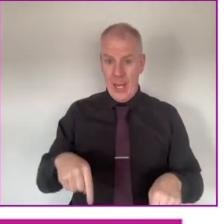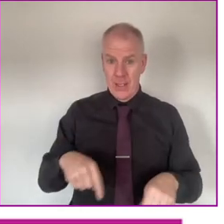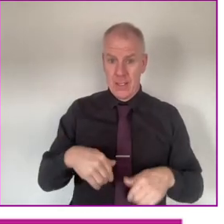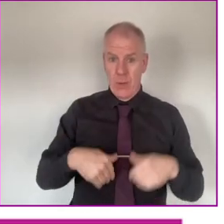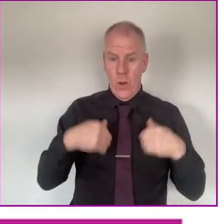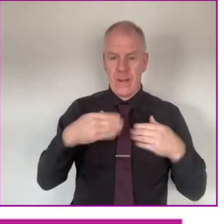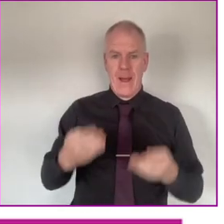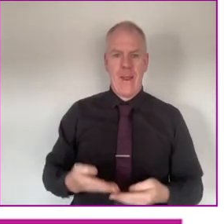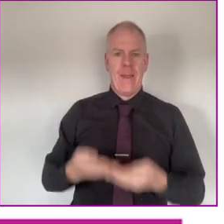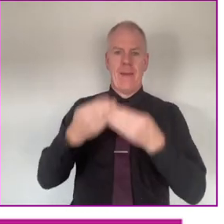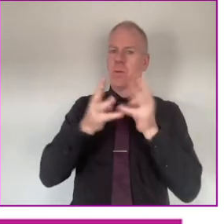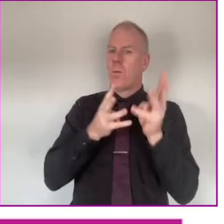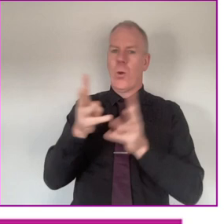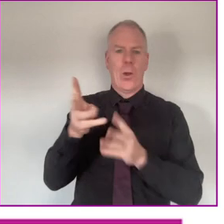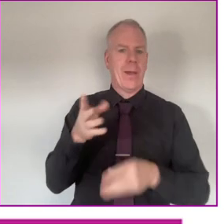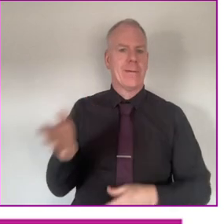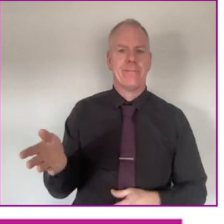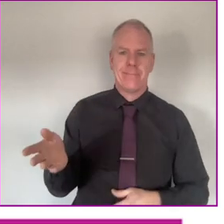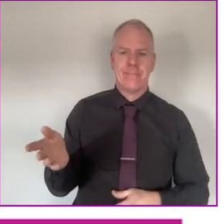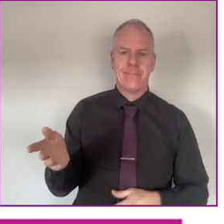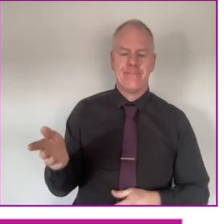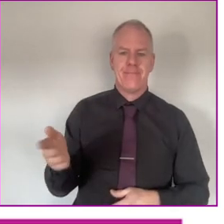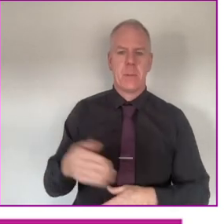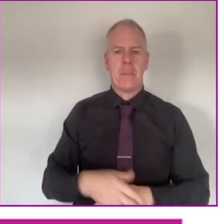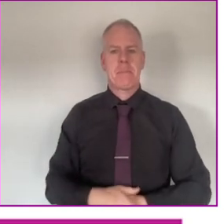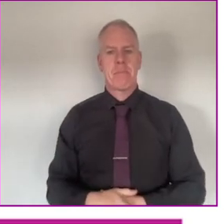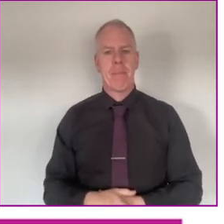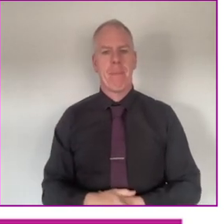To come to Lansdowne Road. The lift wasn't working.